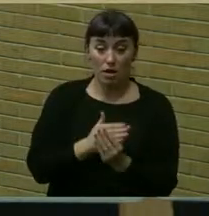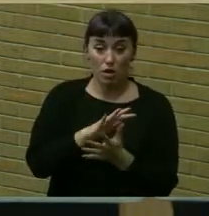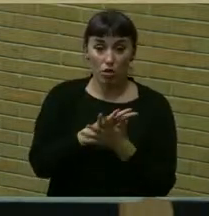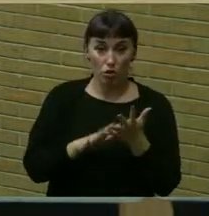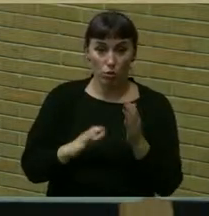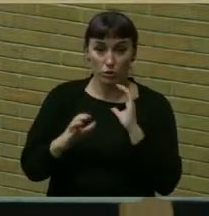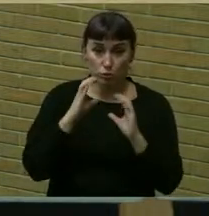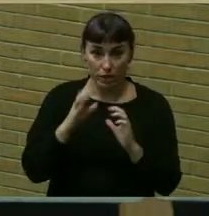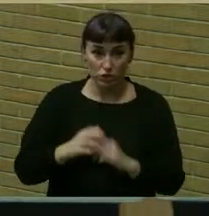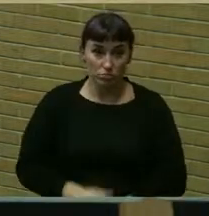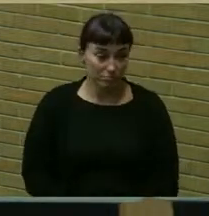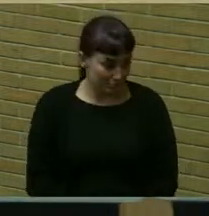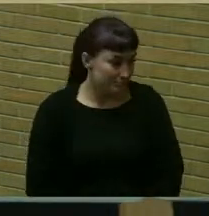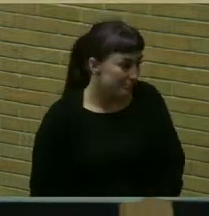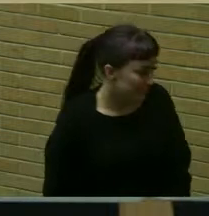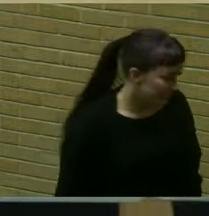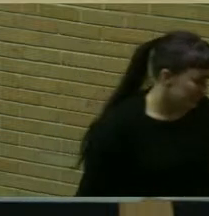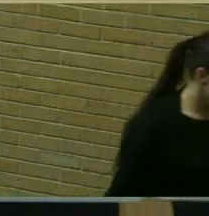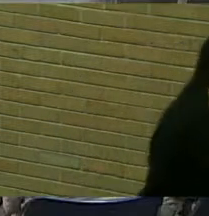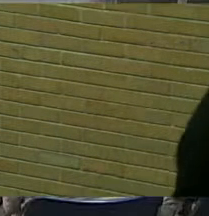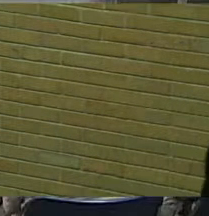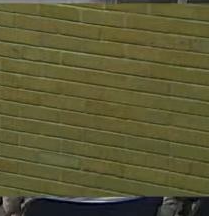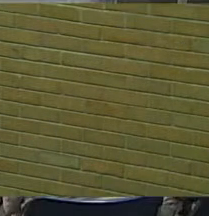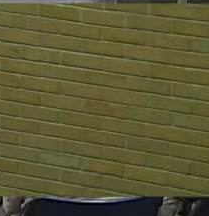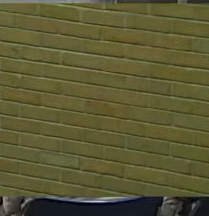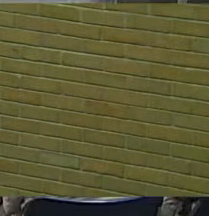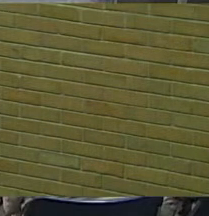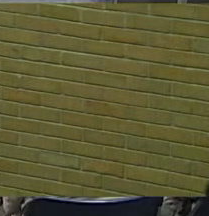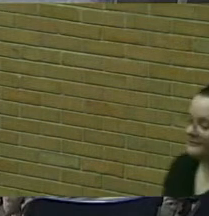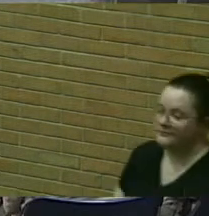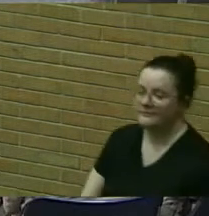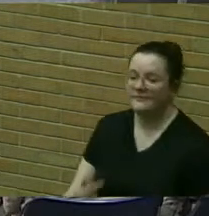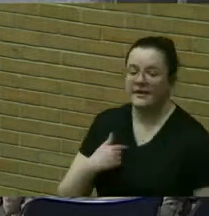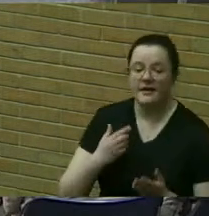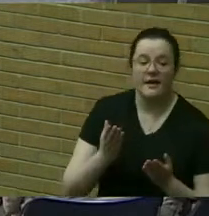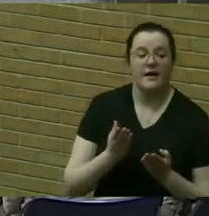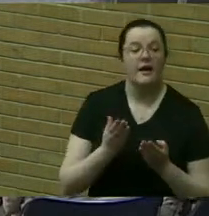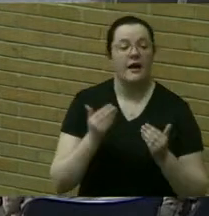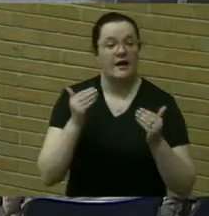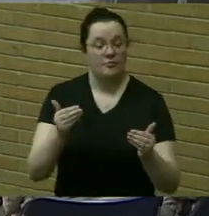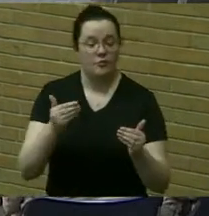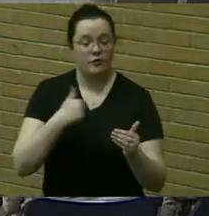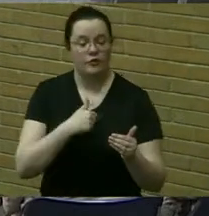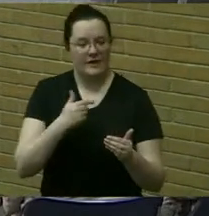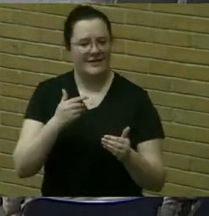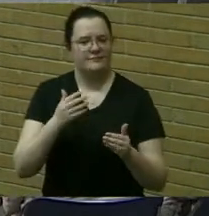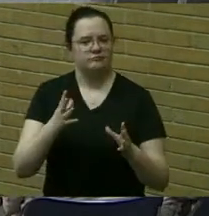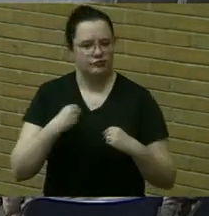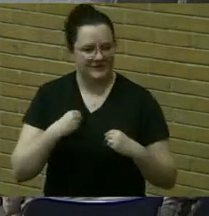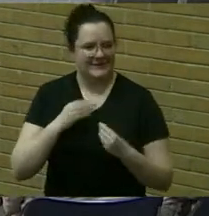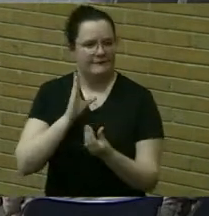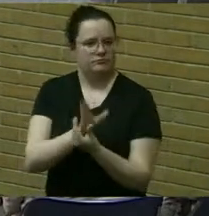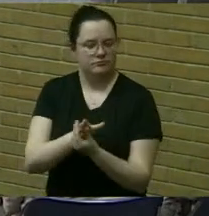those communications i move that we receive and file the communications i'll second